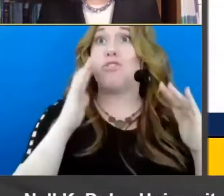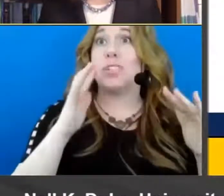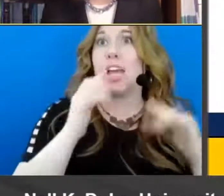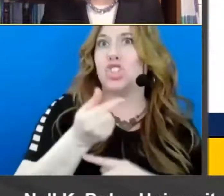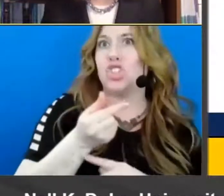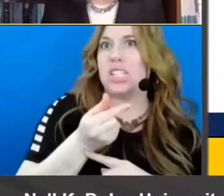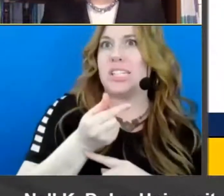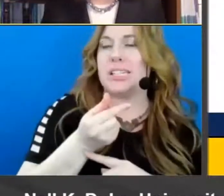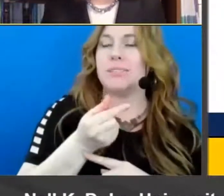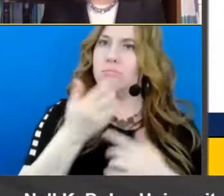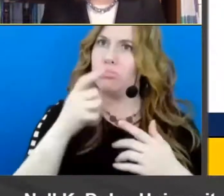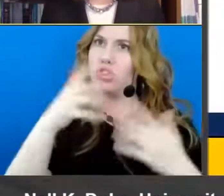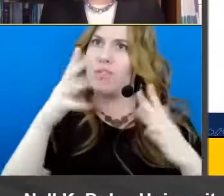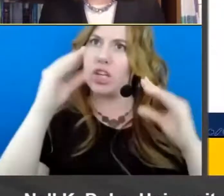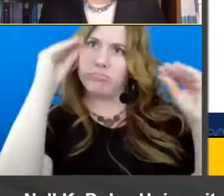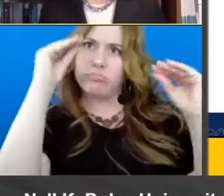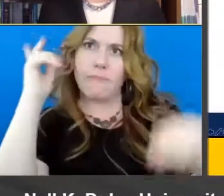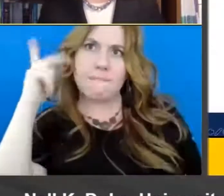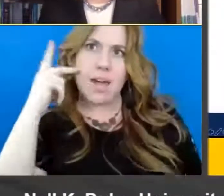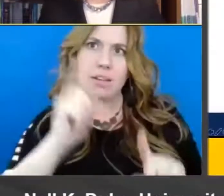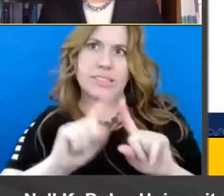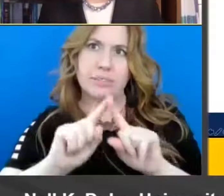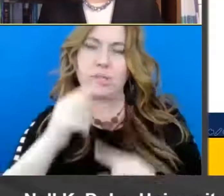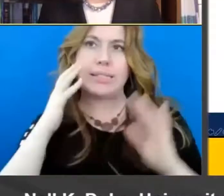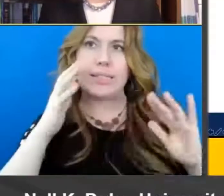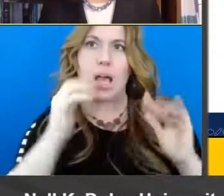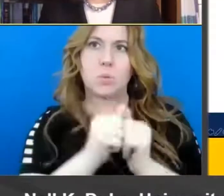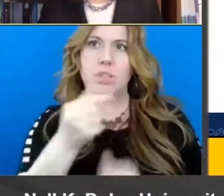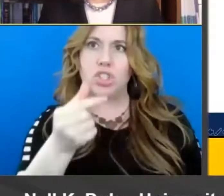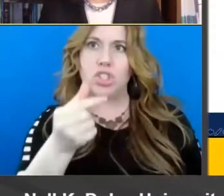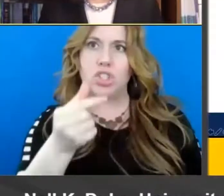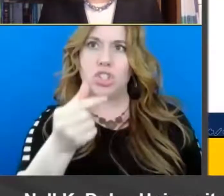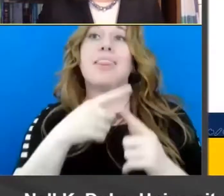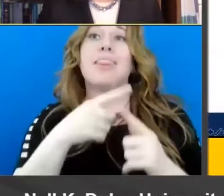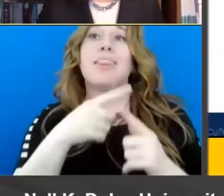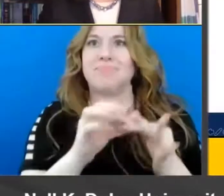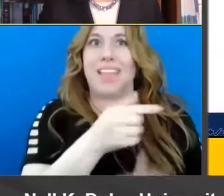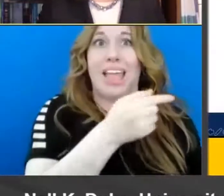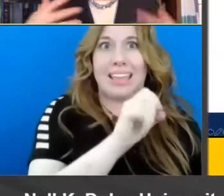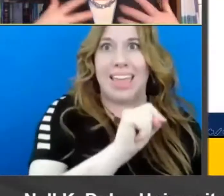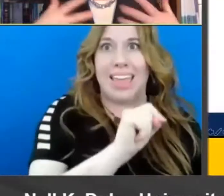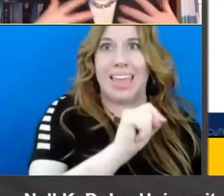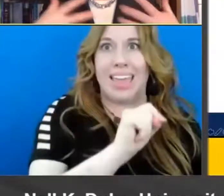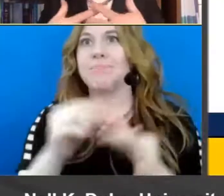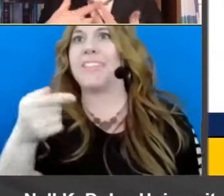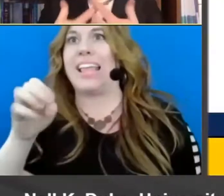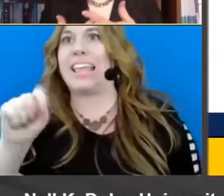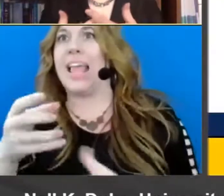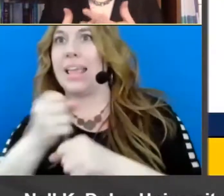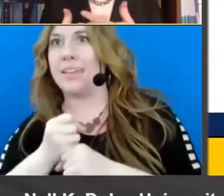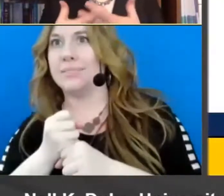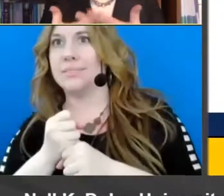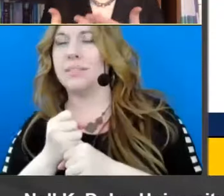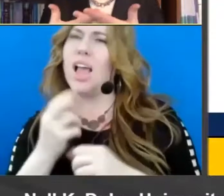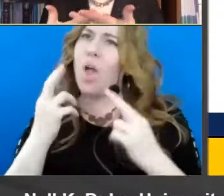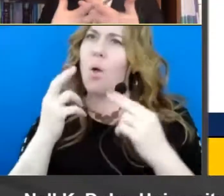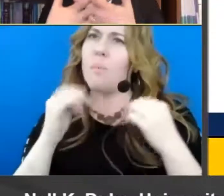multiple sounds um that g commonly represents and then their map and get on to get so um i hope that this helps to show why we